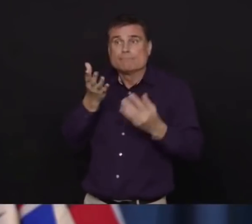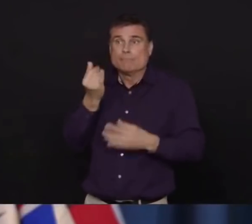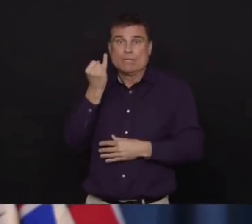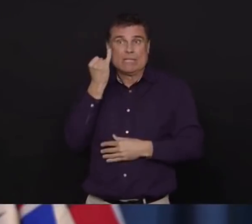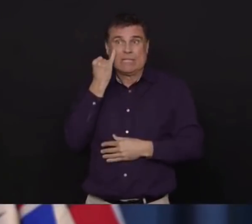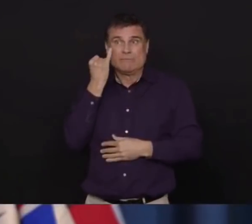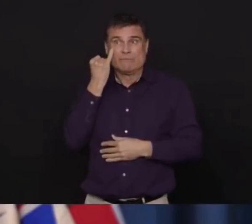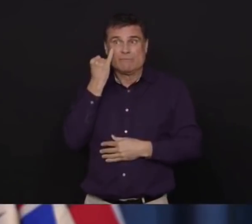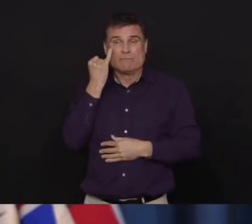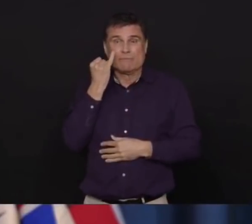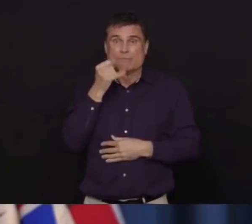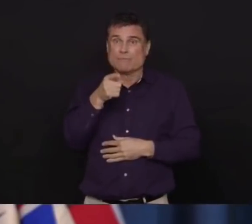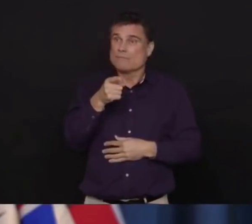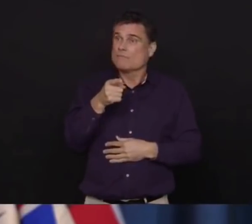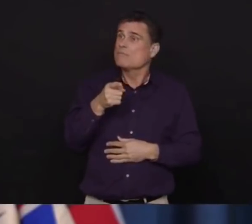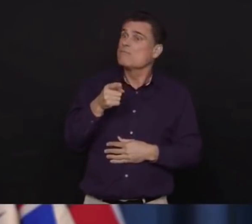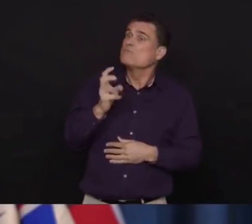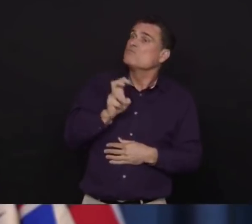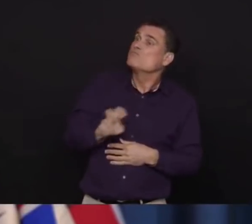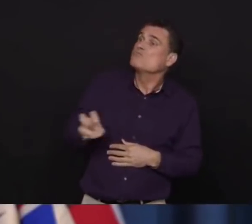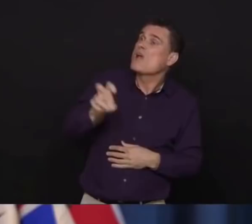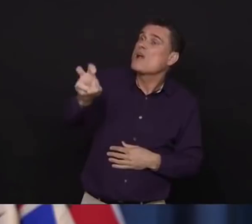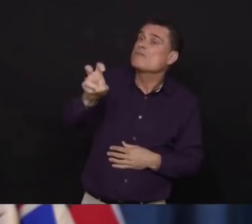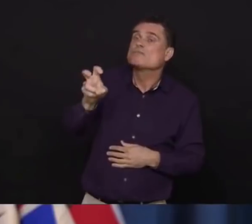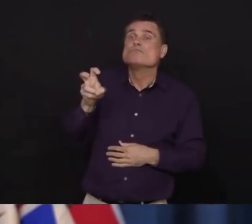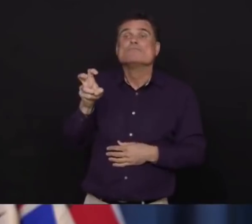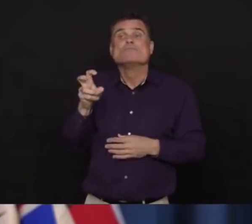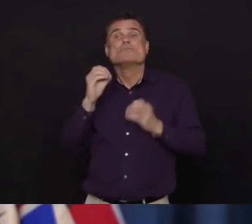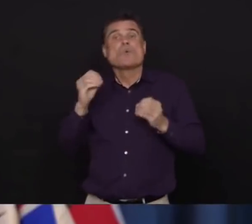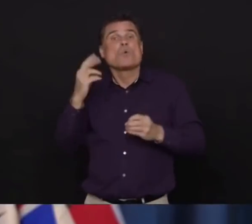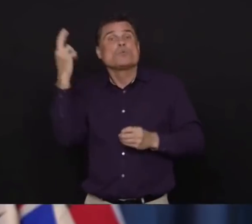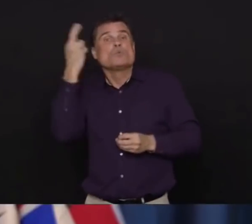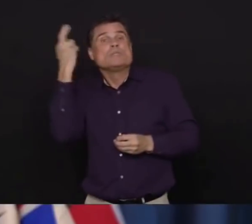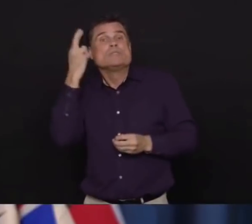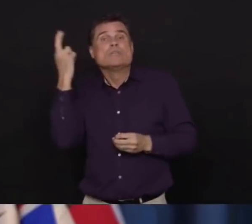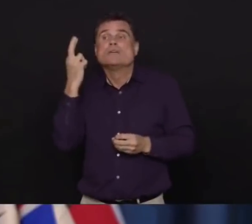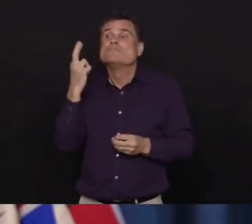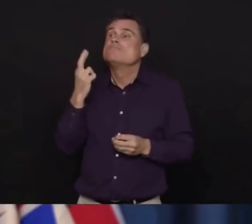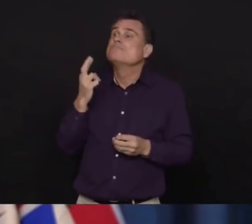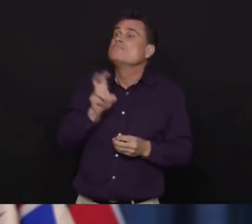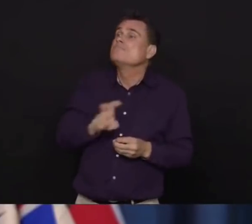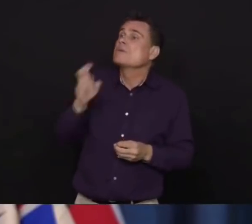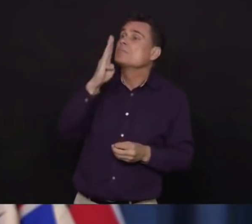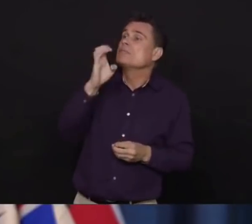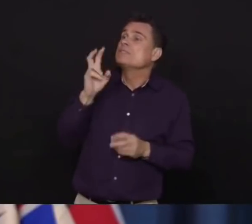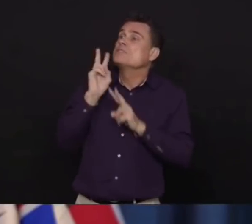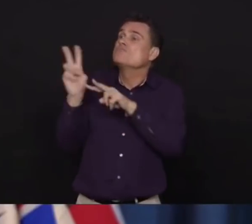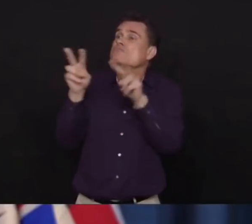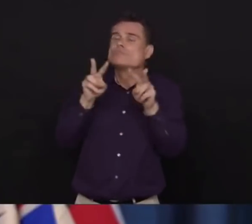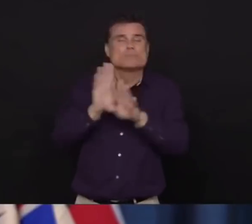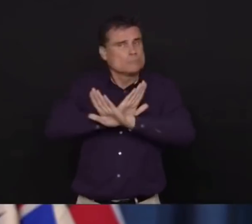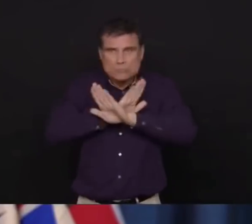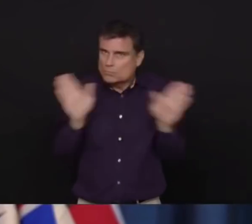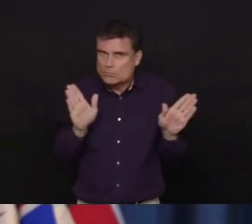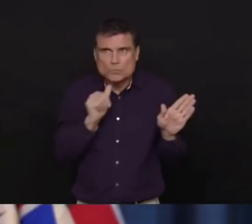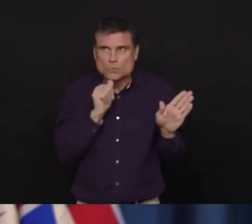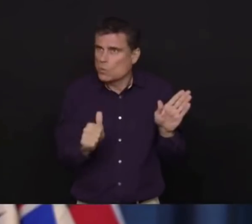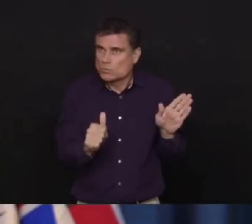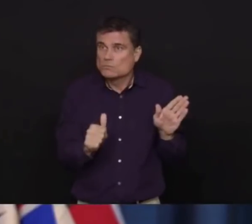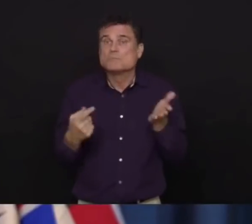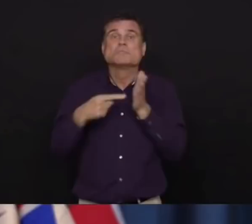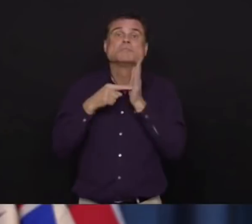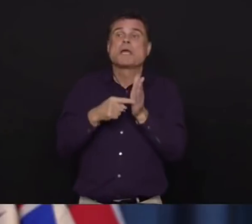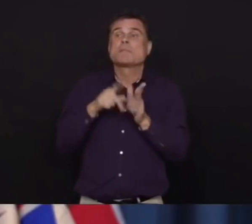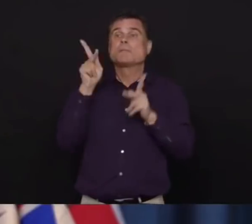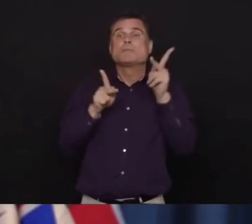vacation homes, to fishing lodges, etc. And I am asking people now to forgo those types